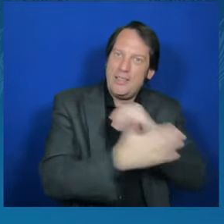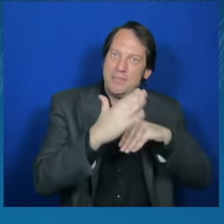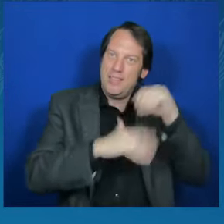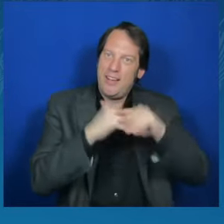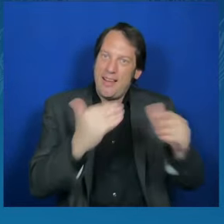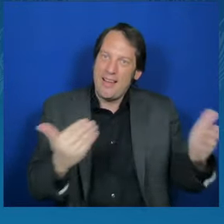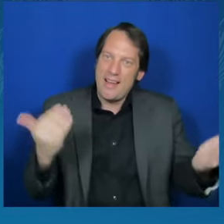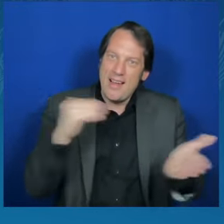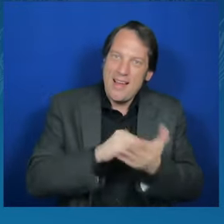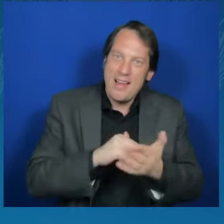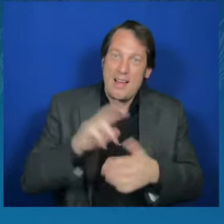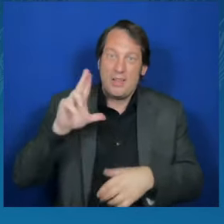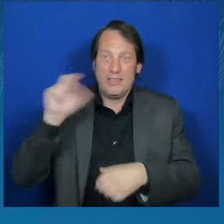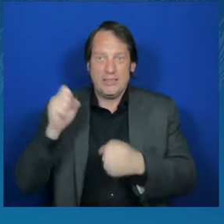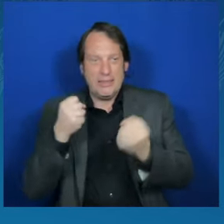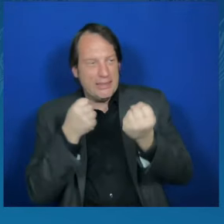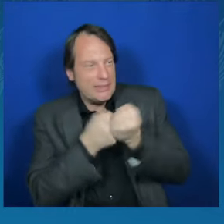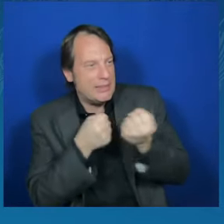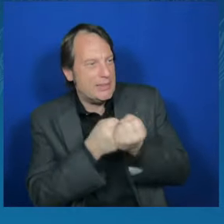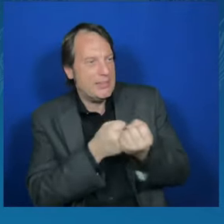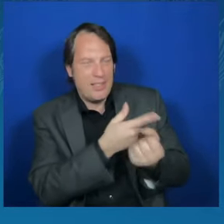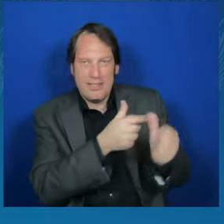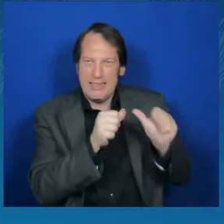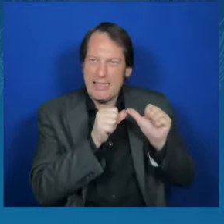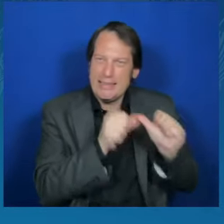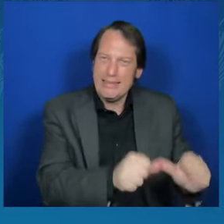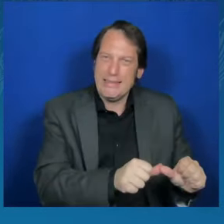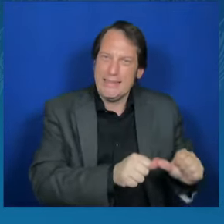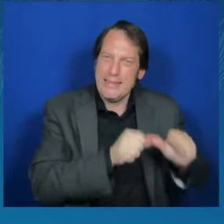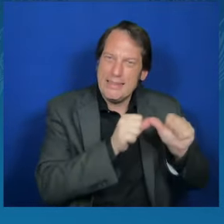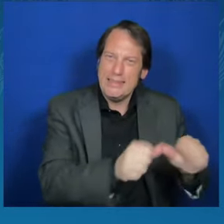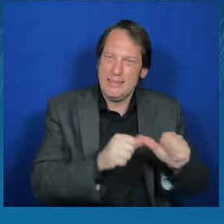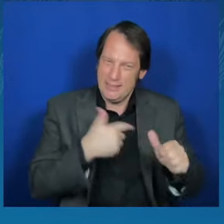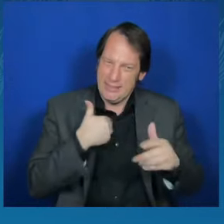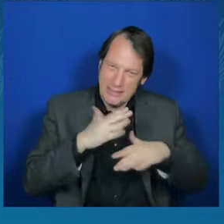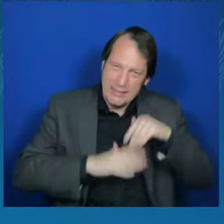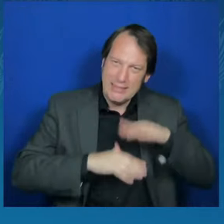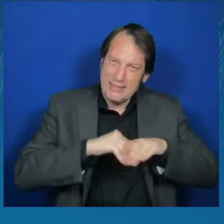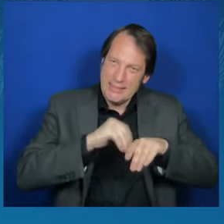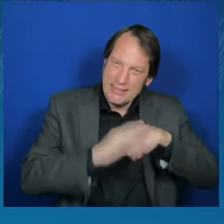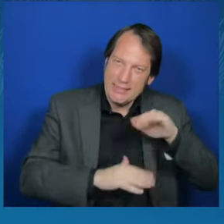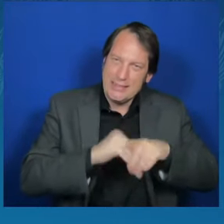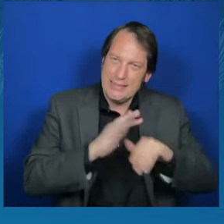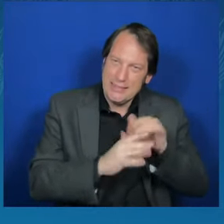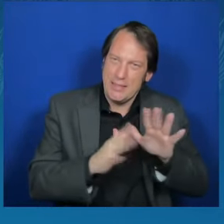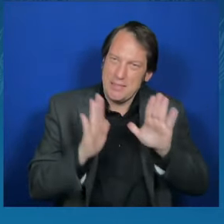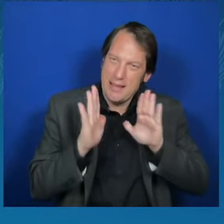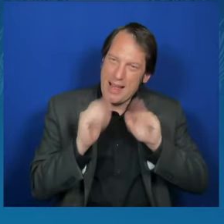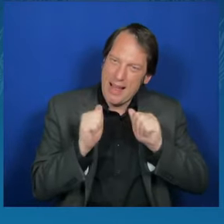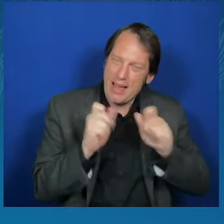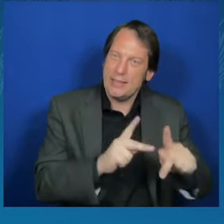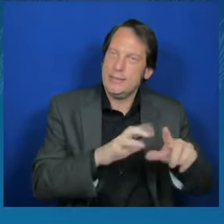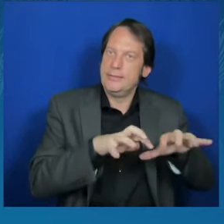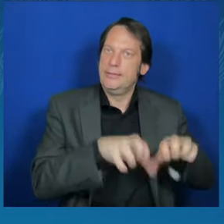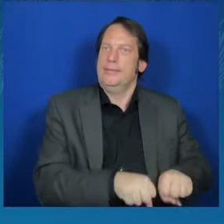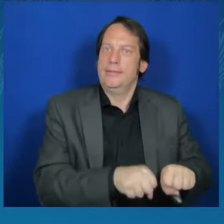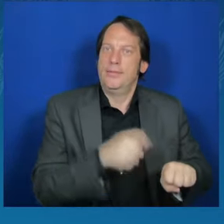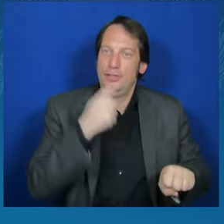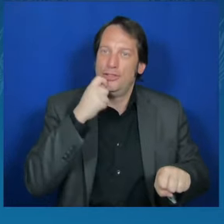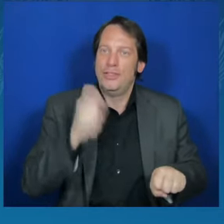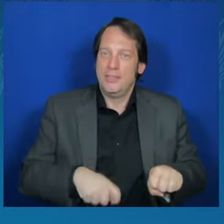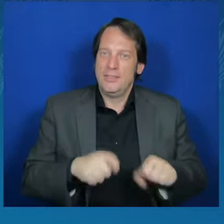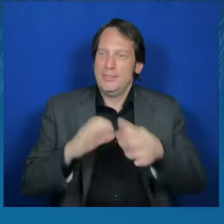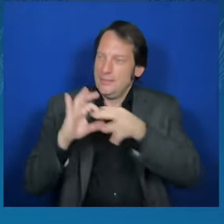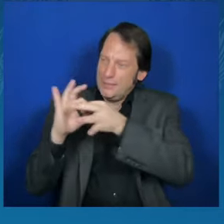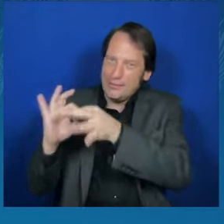help each other. I am grateful to Madam Vice President for attention and for your words and for your respect to our